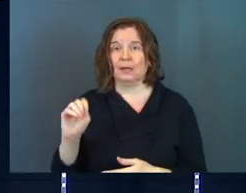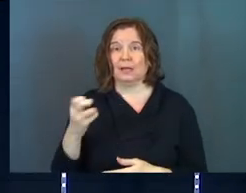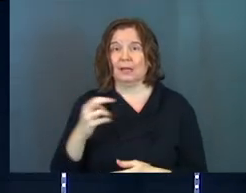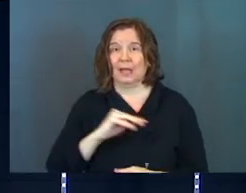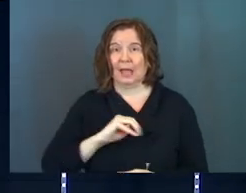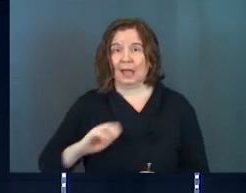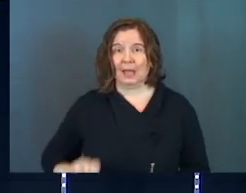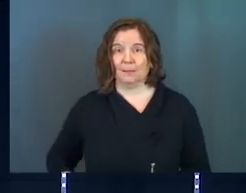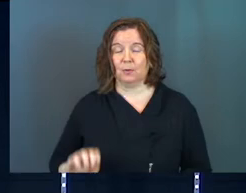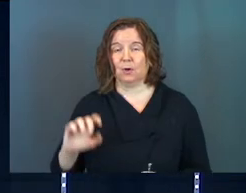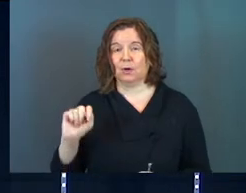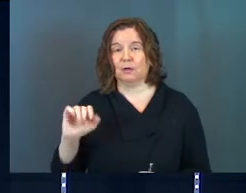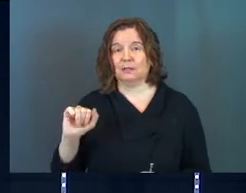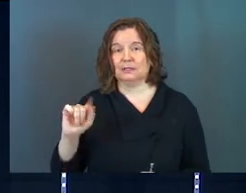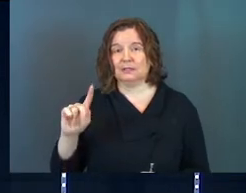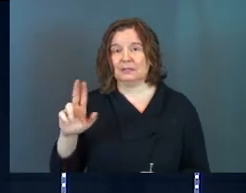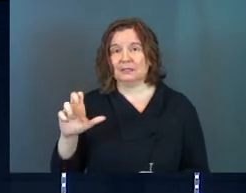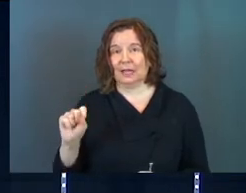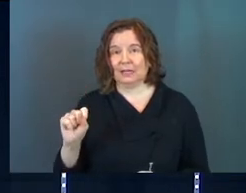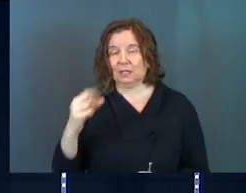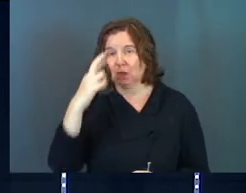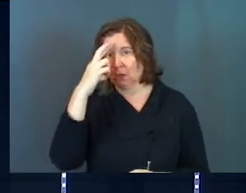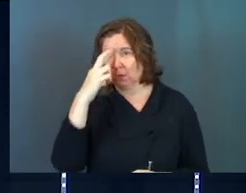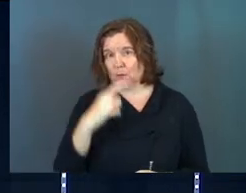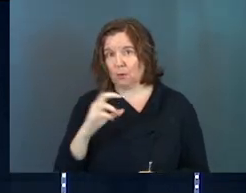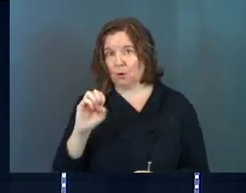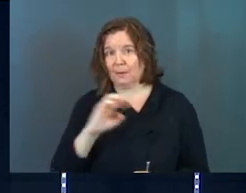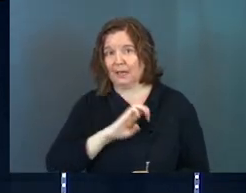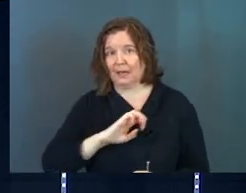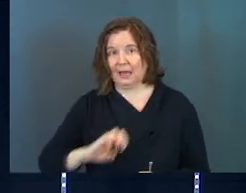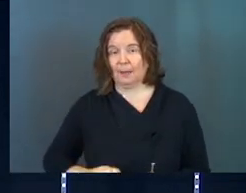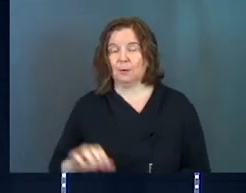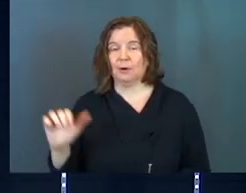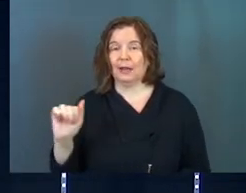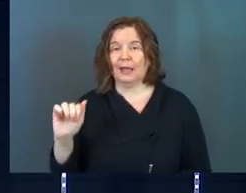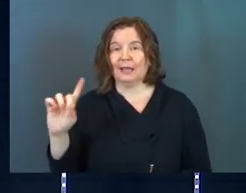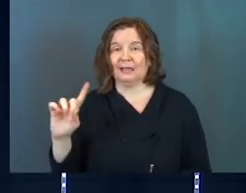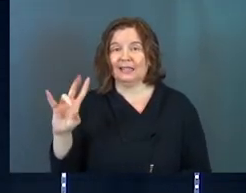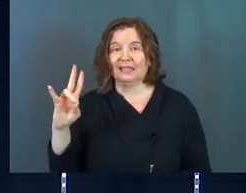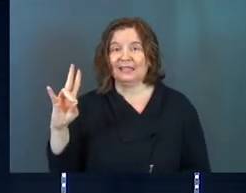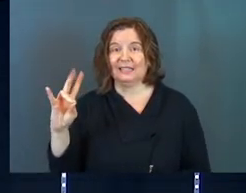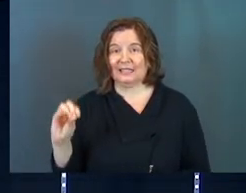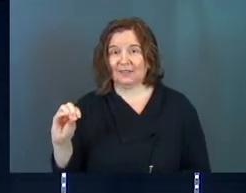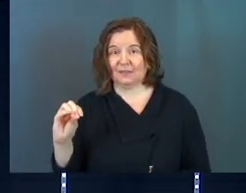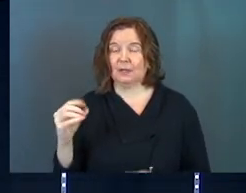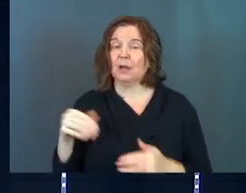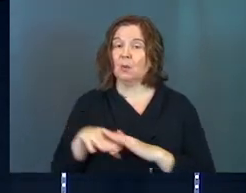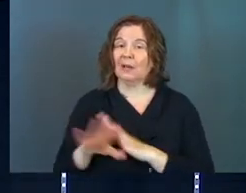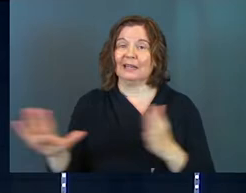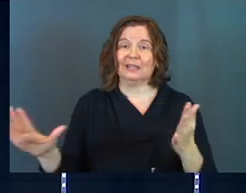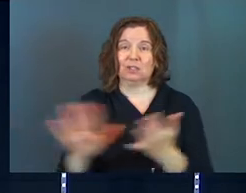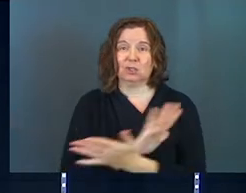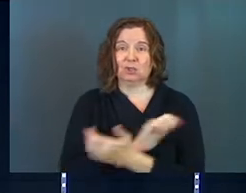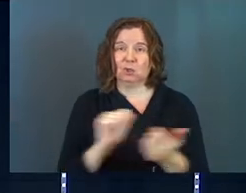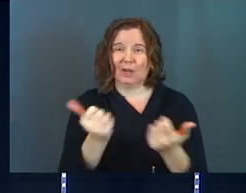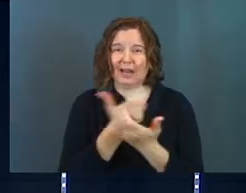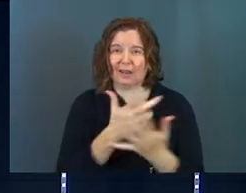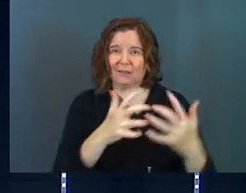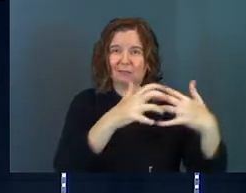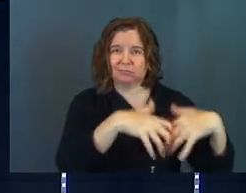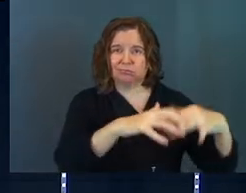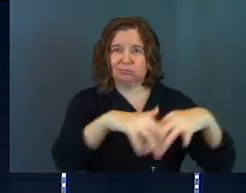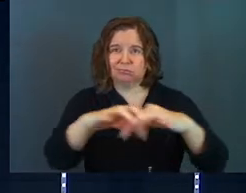Titus, the Roman Emperor in A.D. 70. And when he went in and he destroyed everything and he